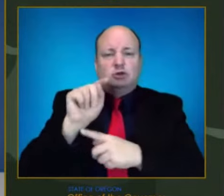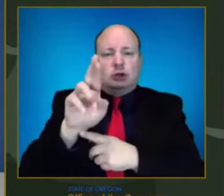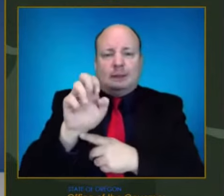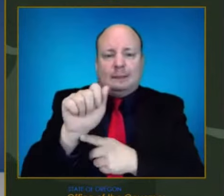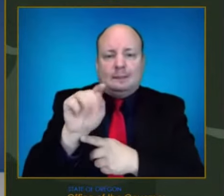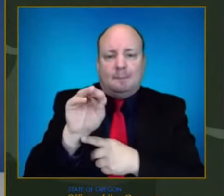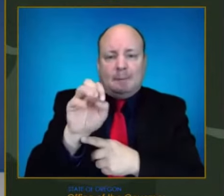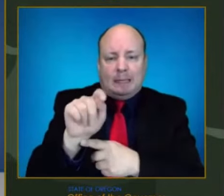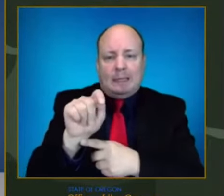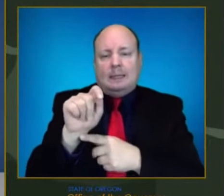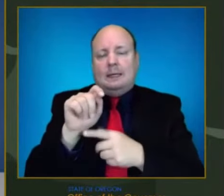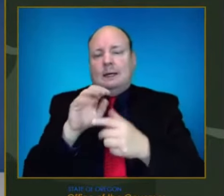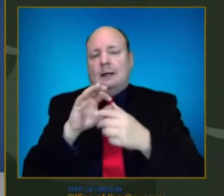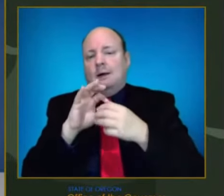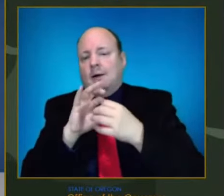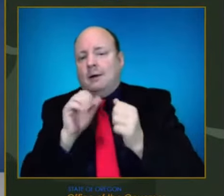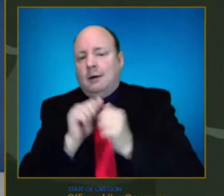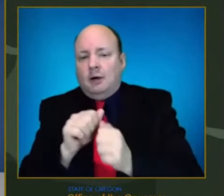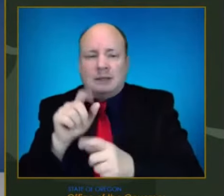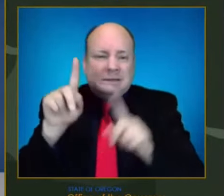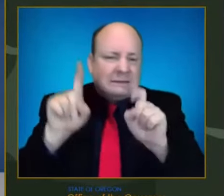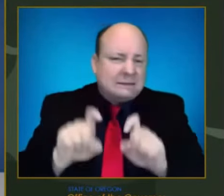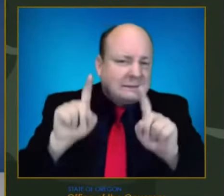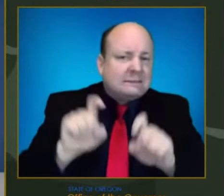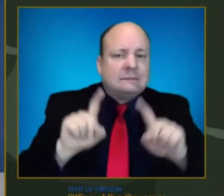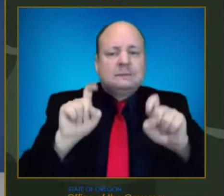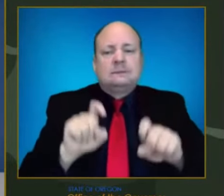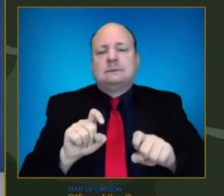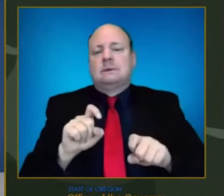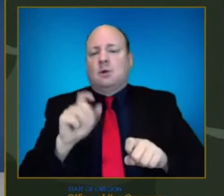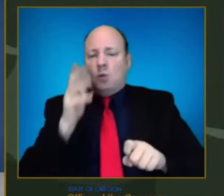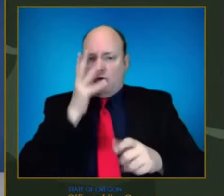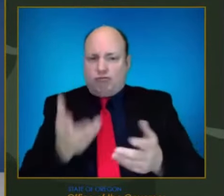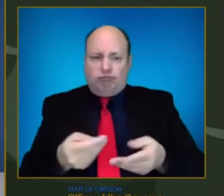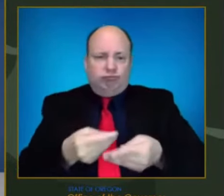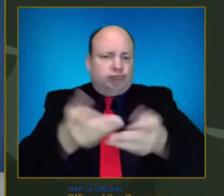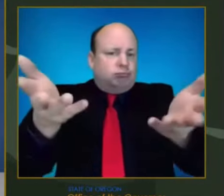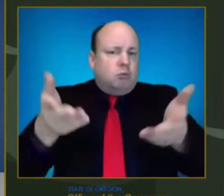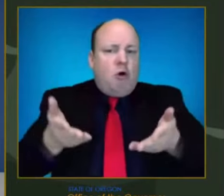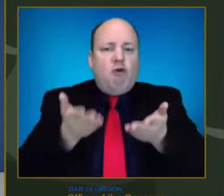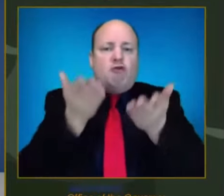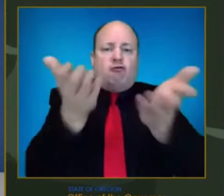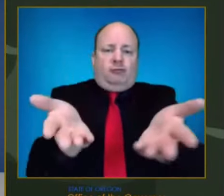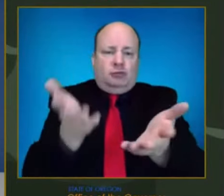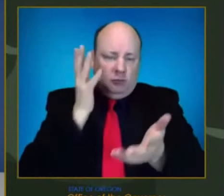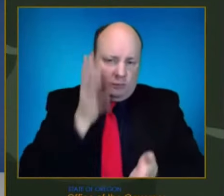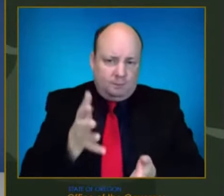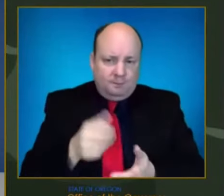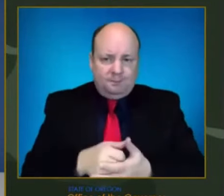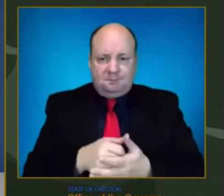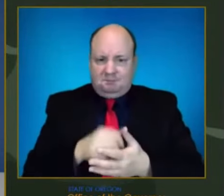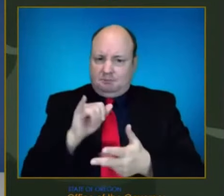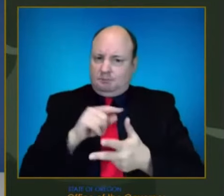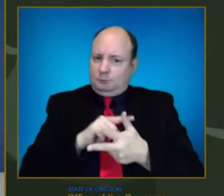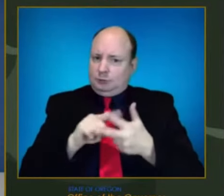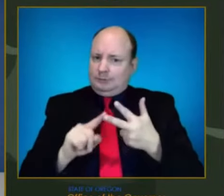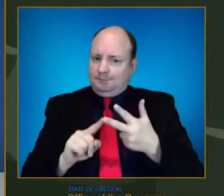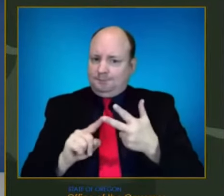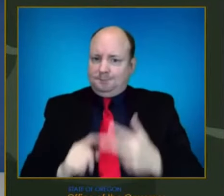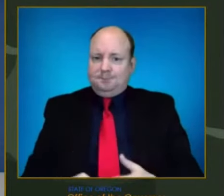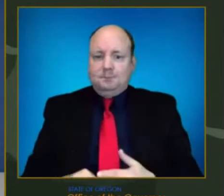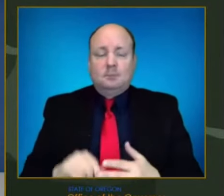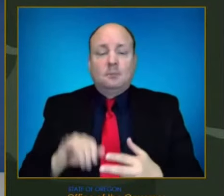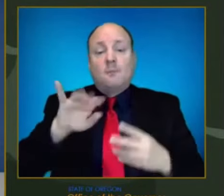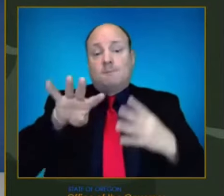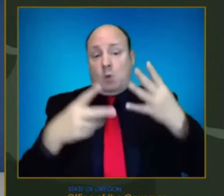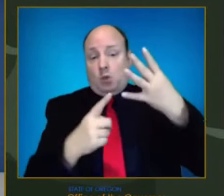to maximize the effectiveness of these new drugs. Those steps by themselves aren't enough though. The fourth priority is to support health